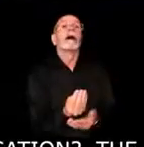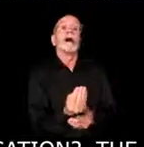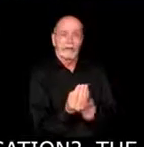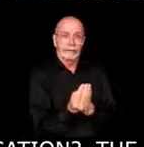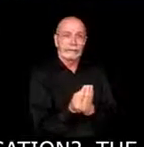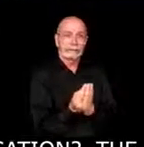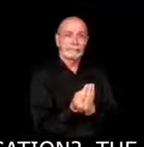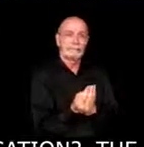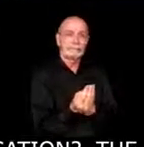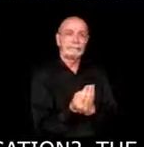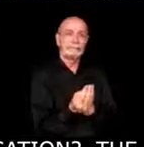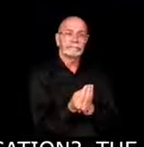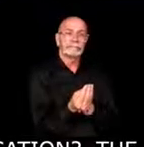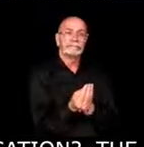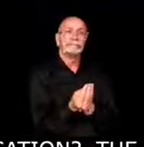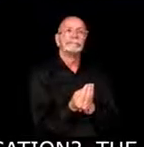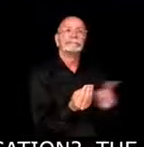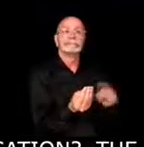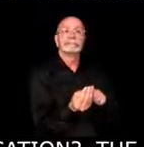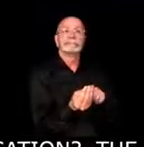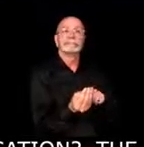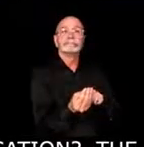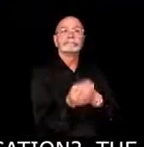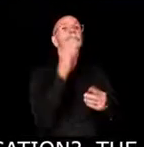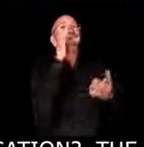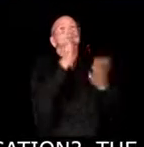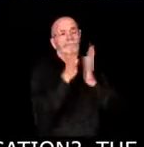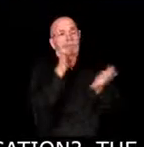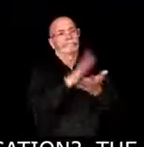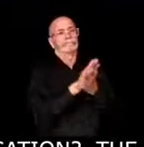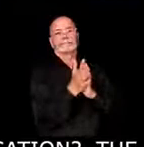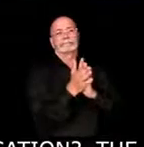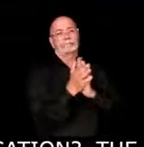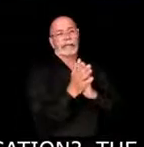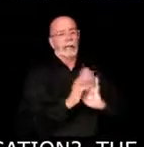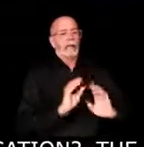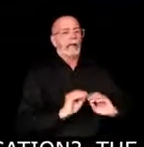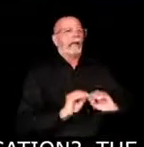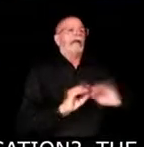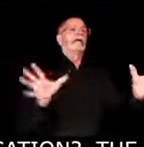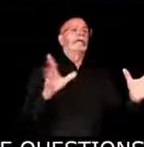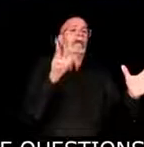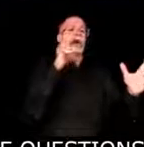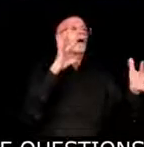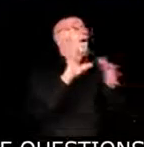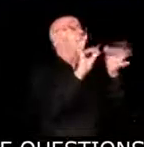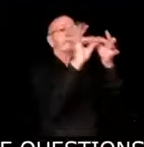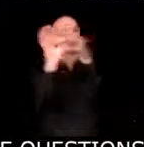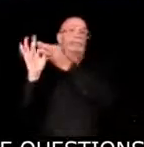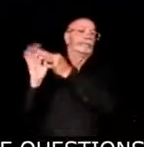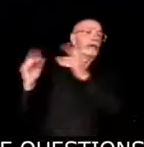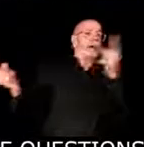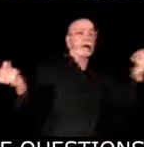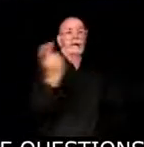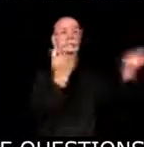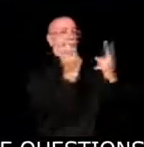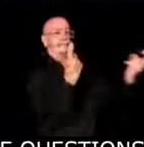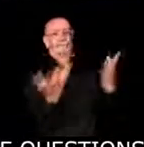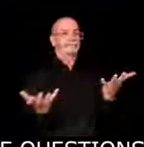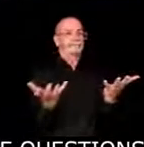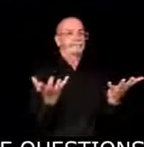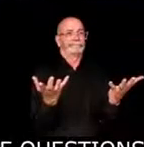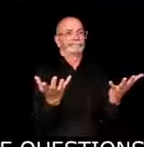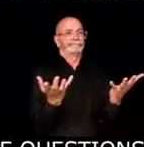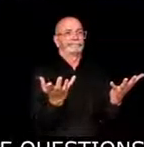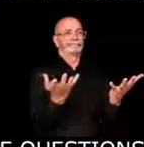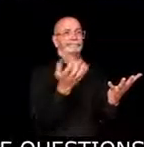bring absolute clarity, um, to all the questions that are being asked, um, by not only the mass